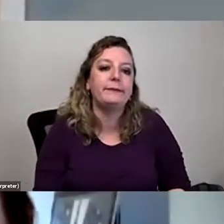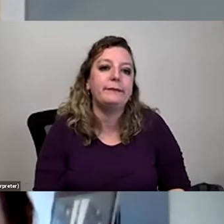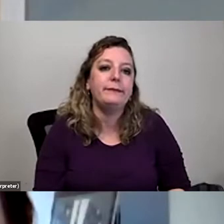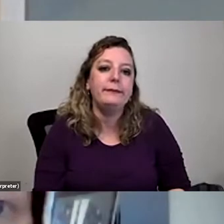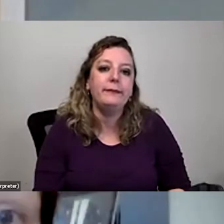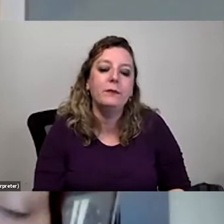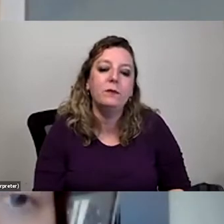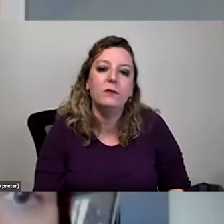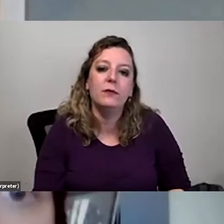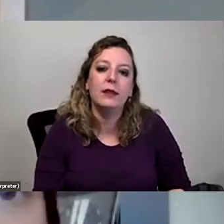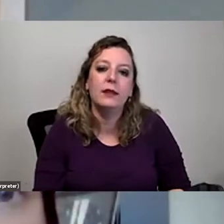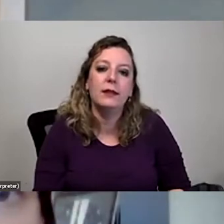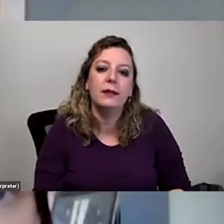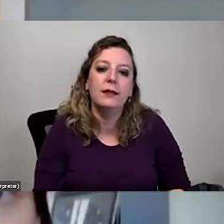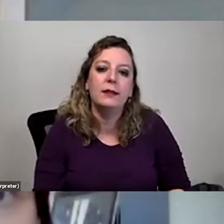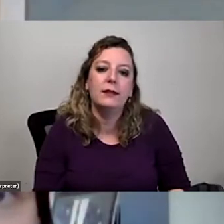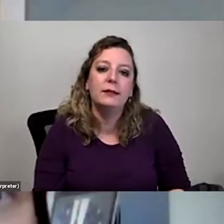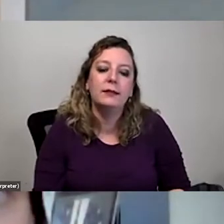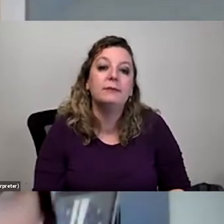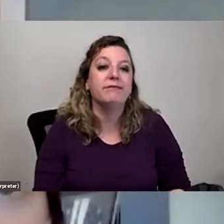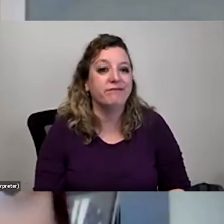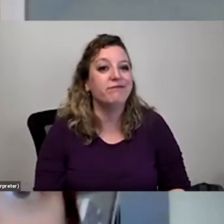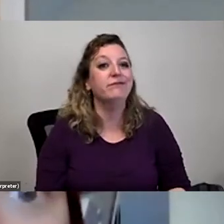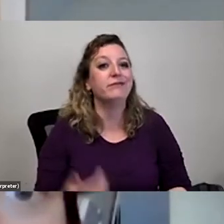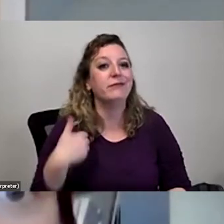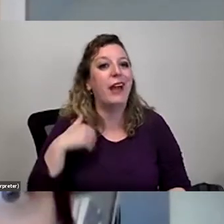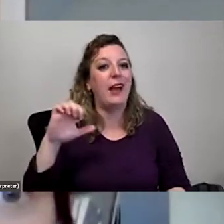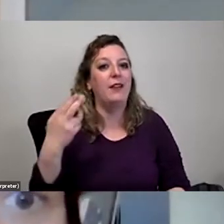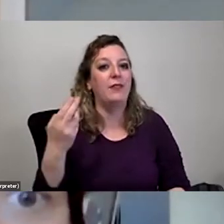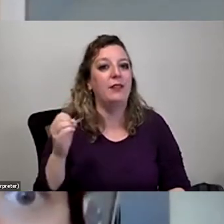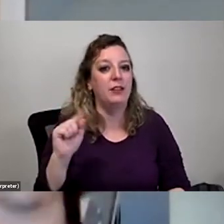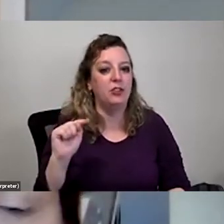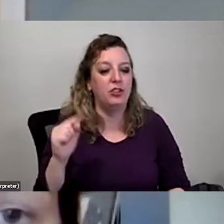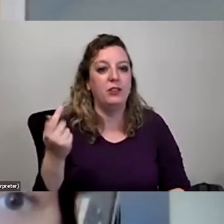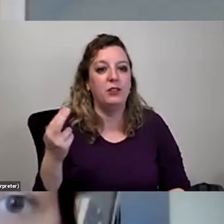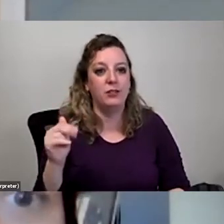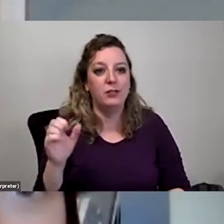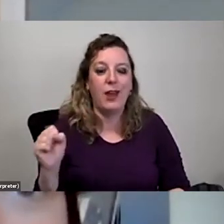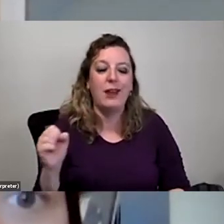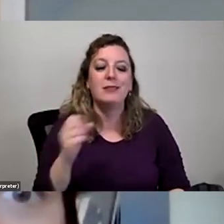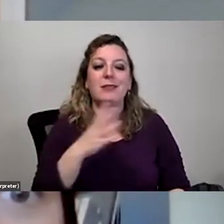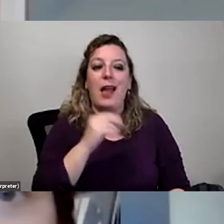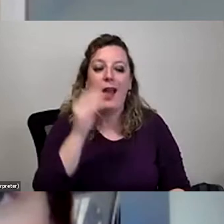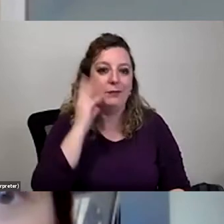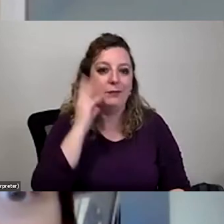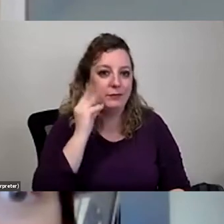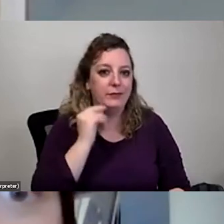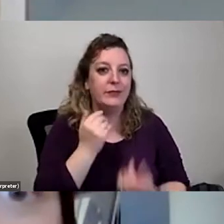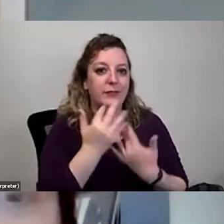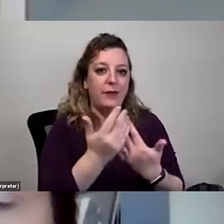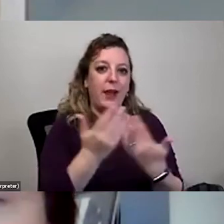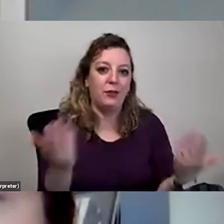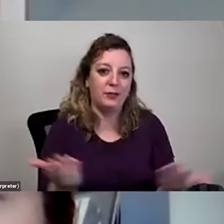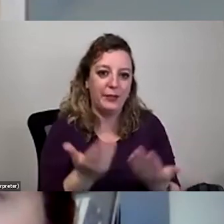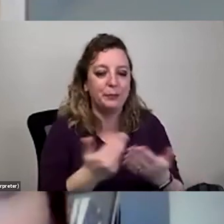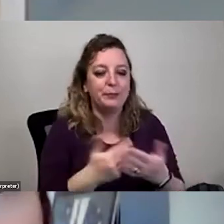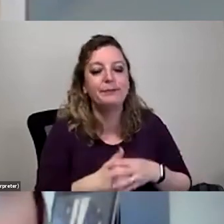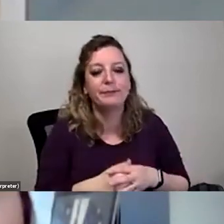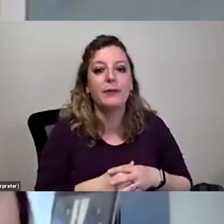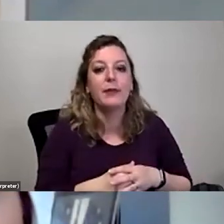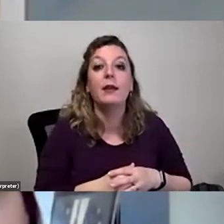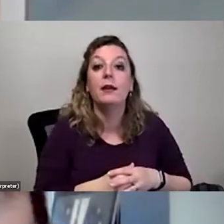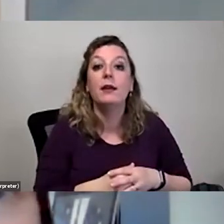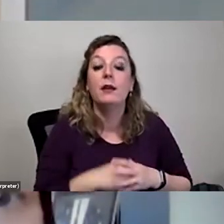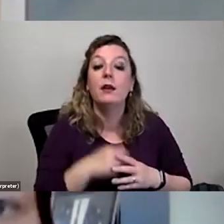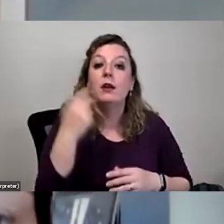And we will, we definitely have cheatgrass and experience with wildfires here. So that's sad to hear. I